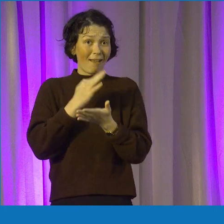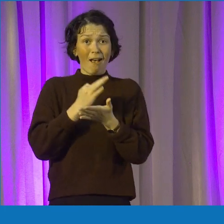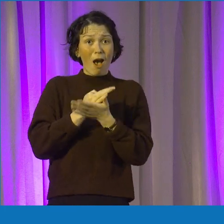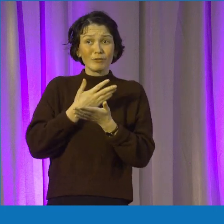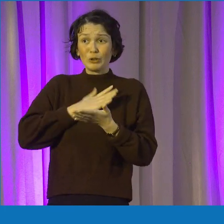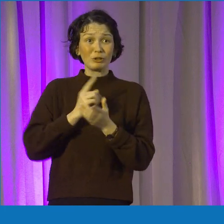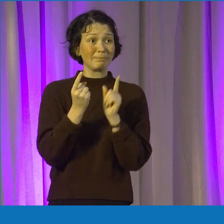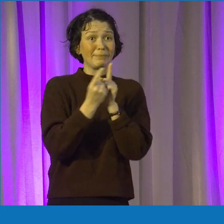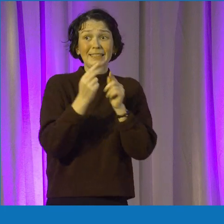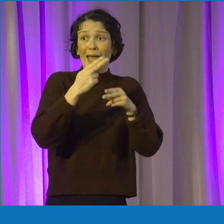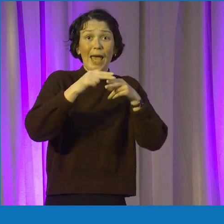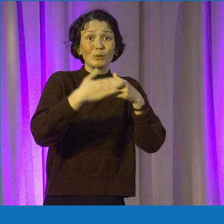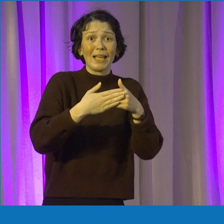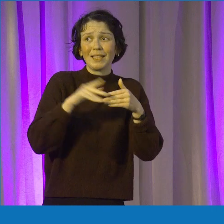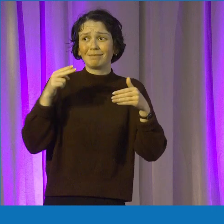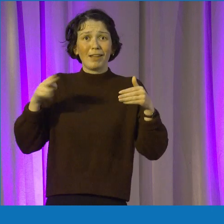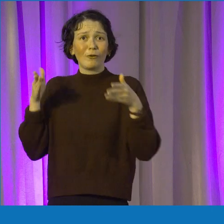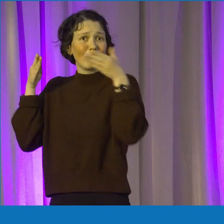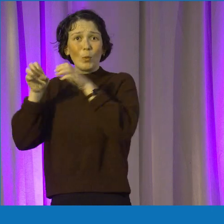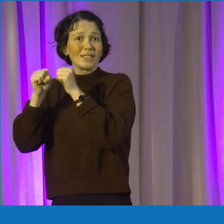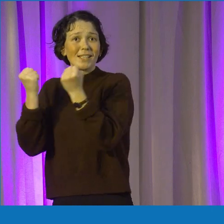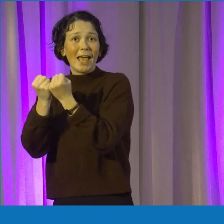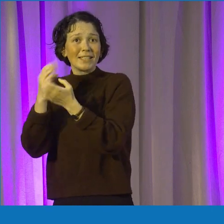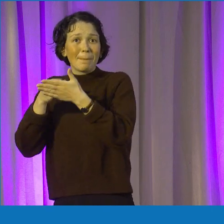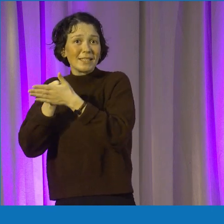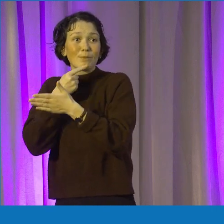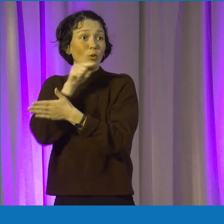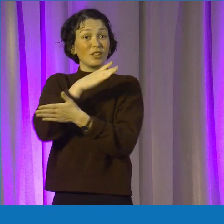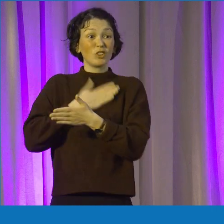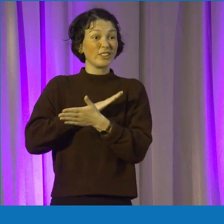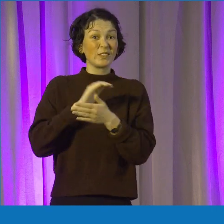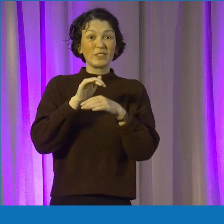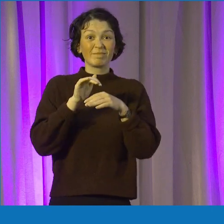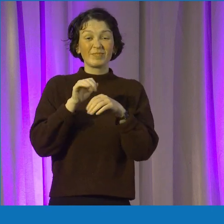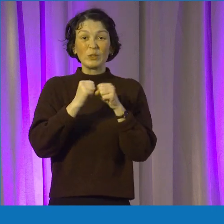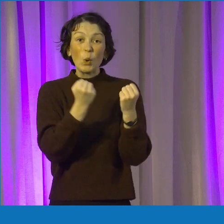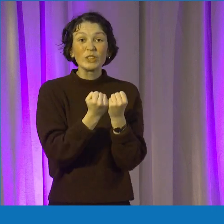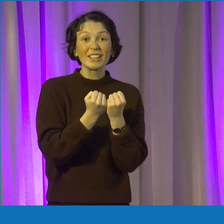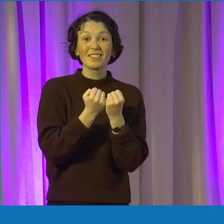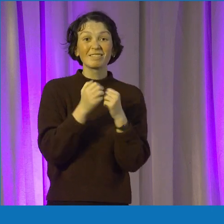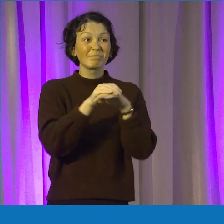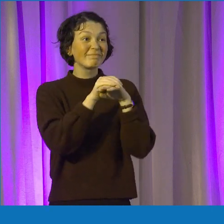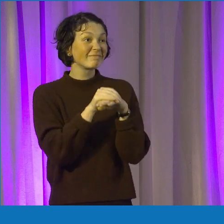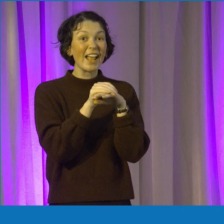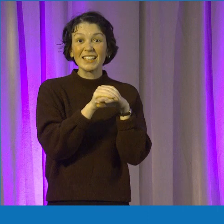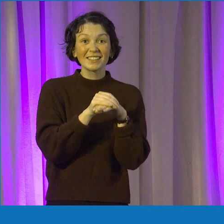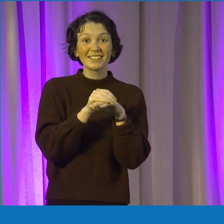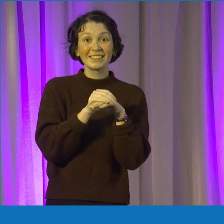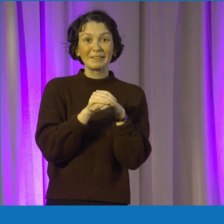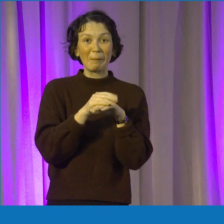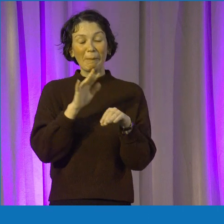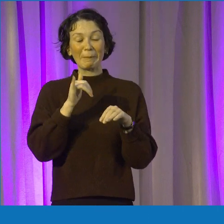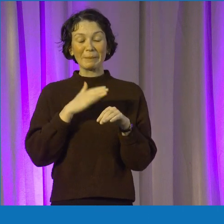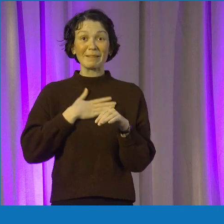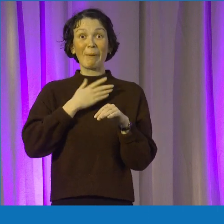for social events just for chat. We're actual friends, surprisingly. But it's